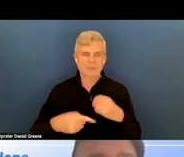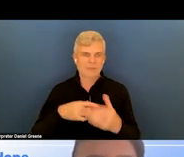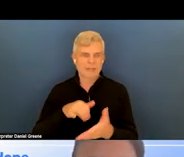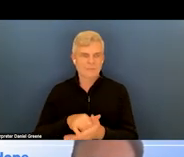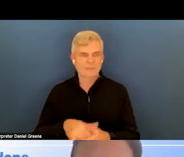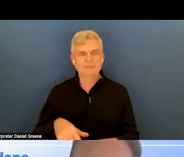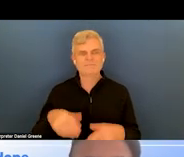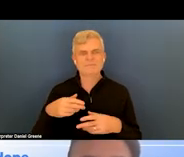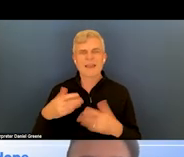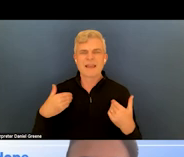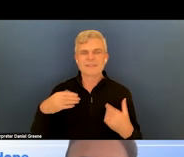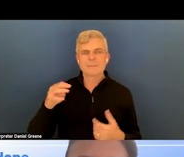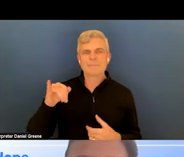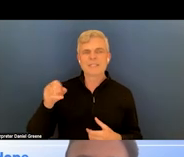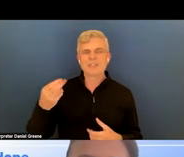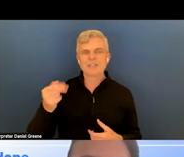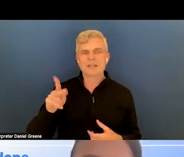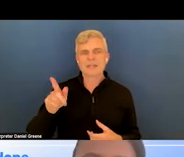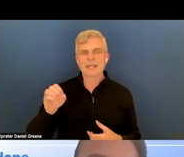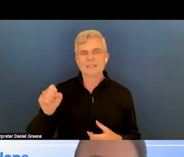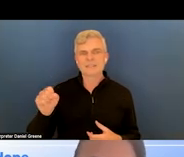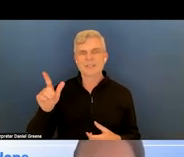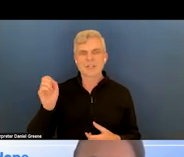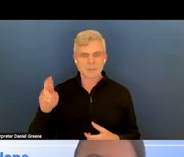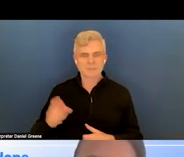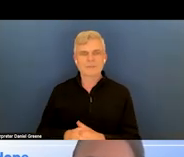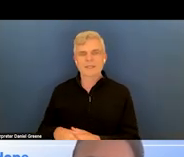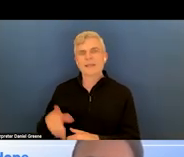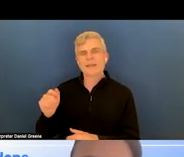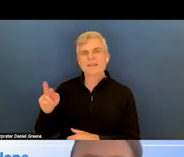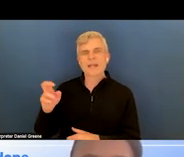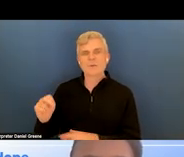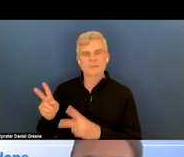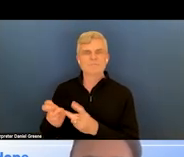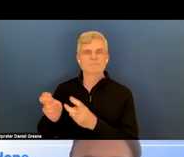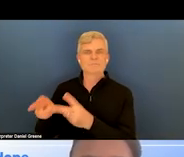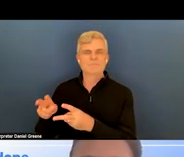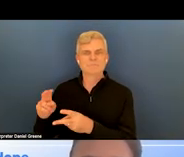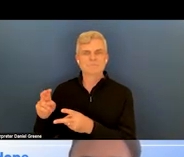All if go to the next So. We're